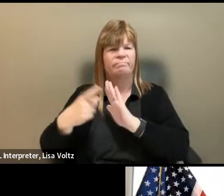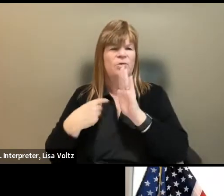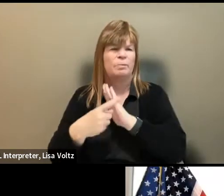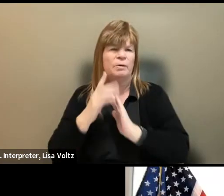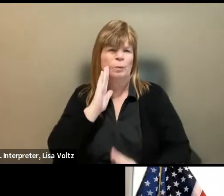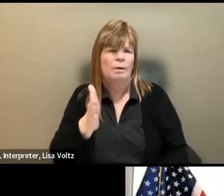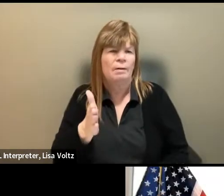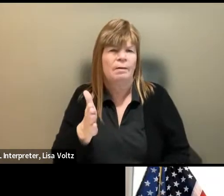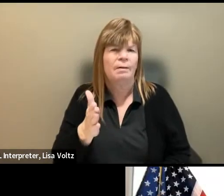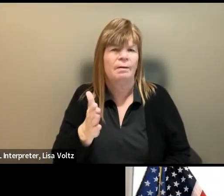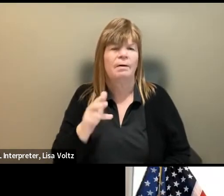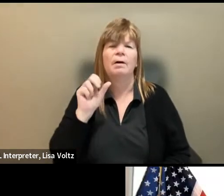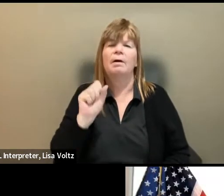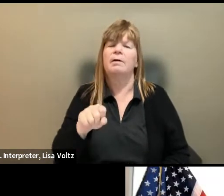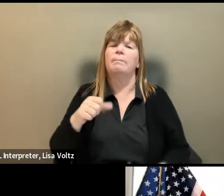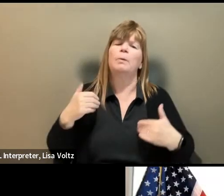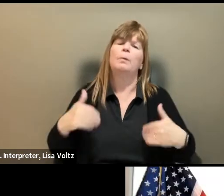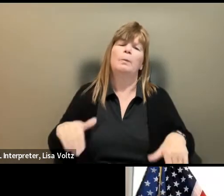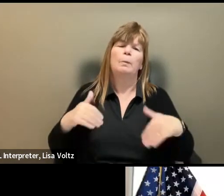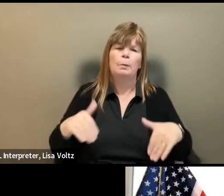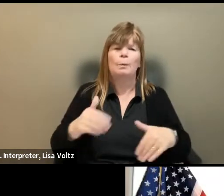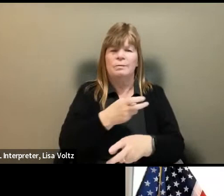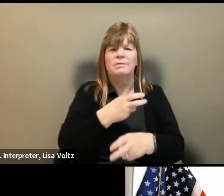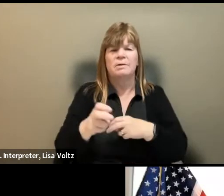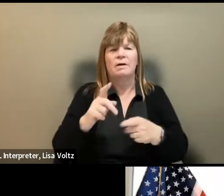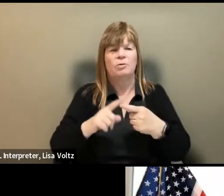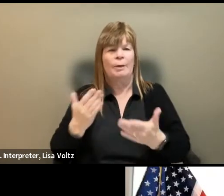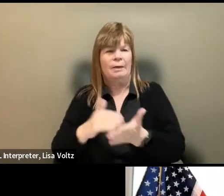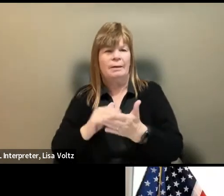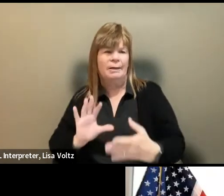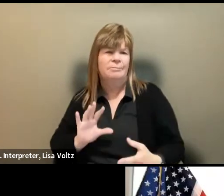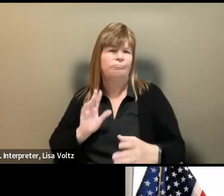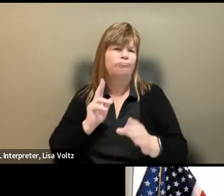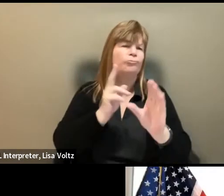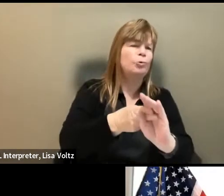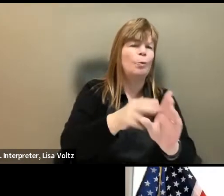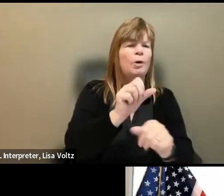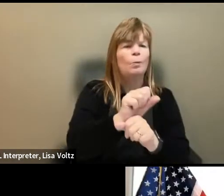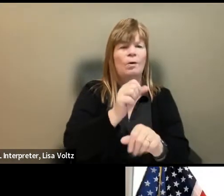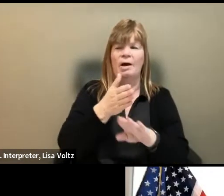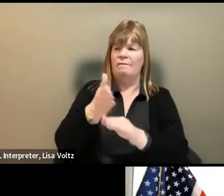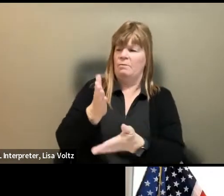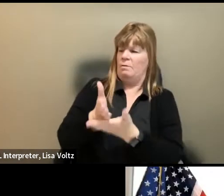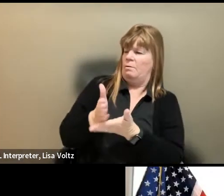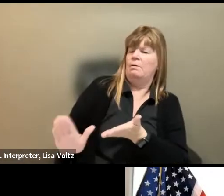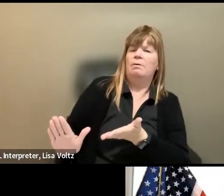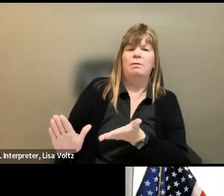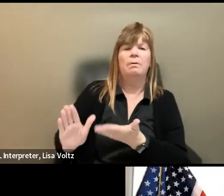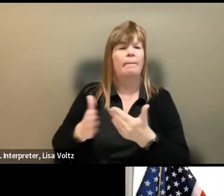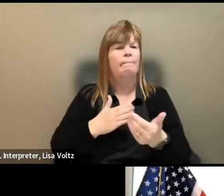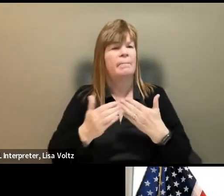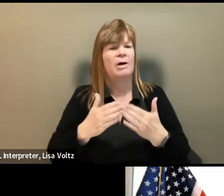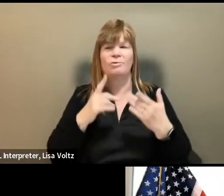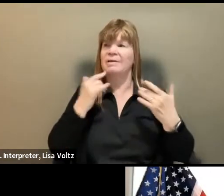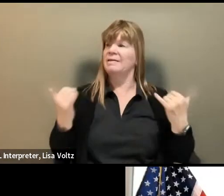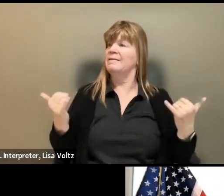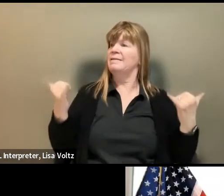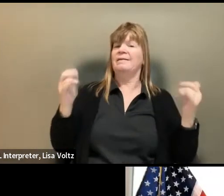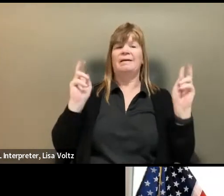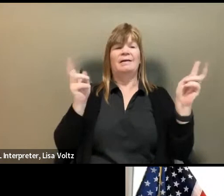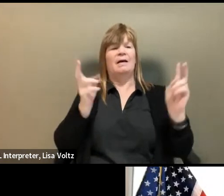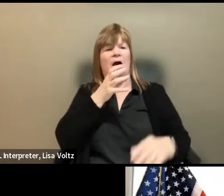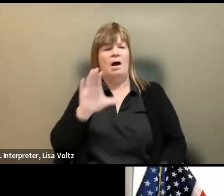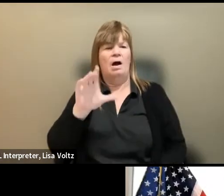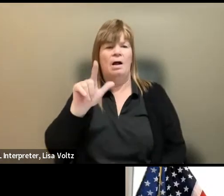And it can be incredibly difficult to rejoin the workforce after being pushed out. Even in this supposedly hot labor